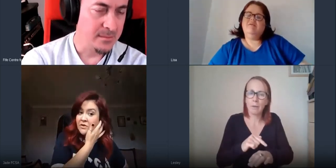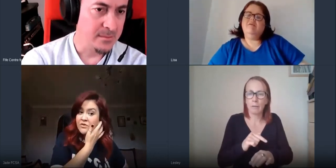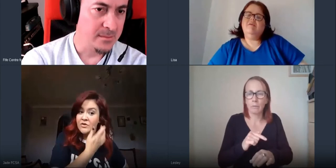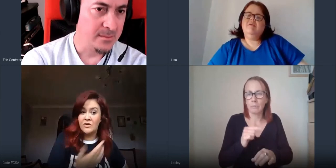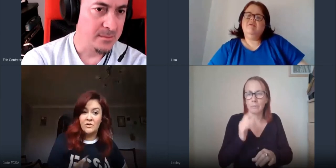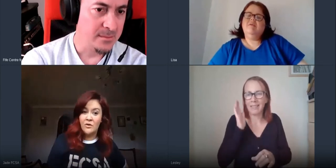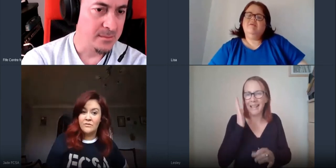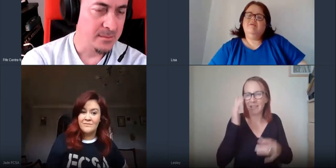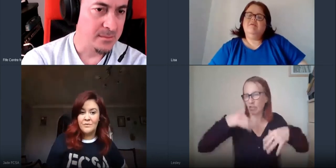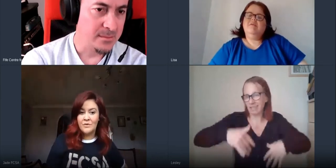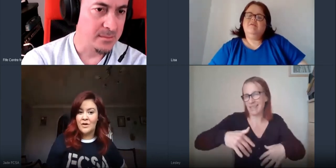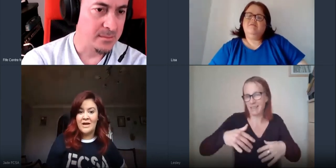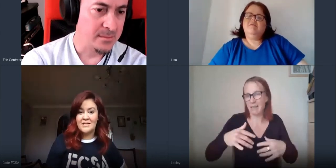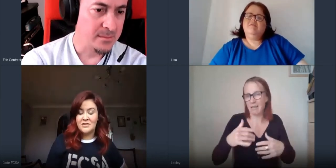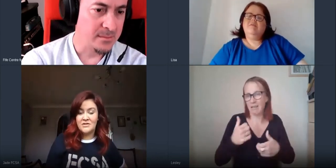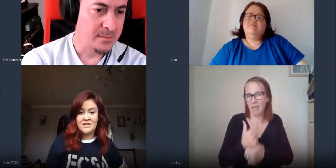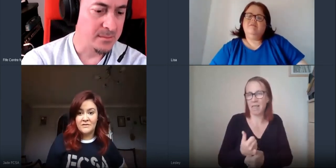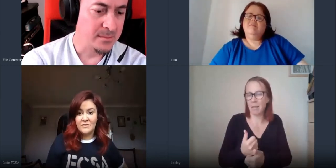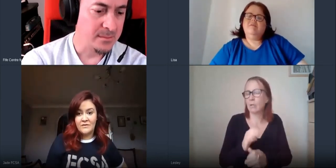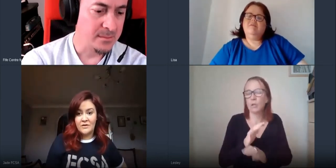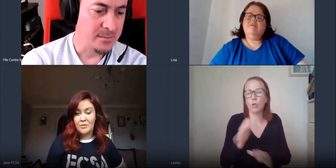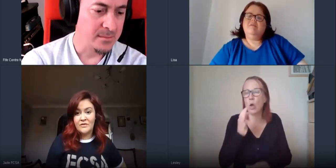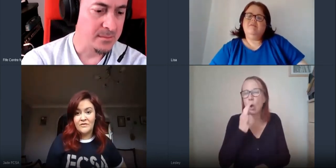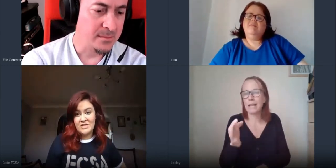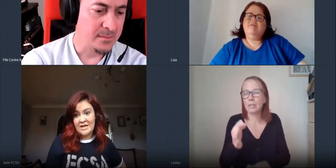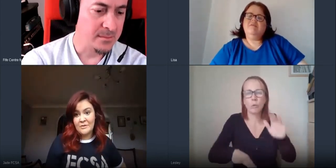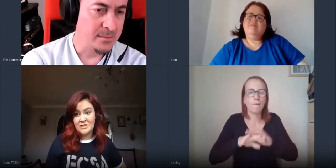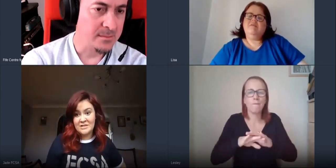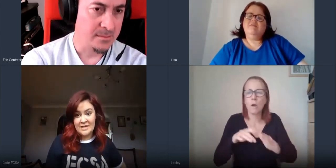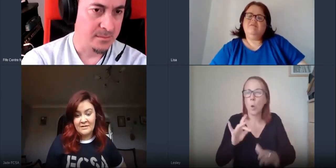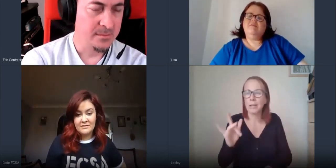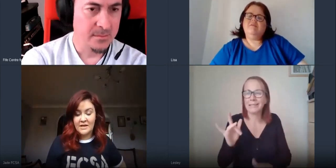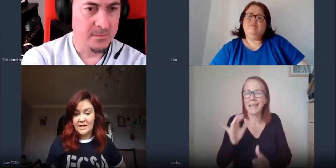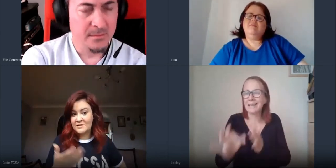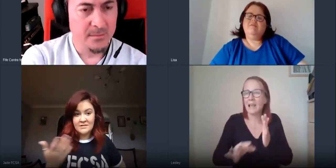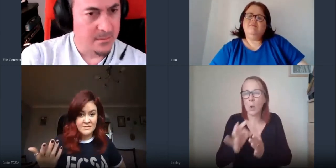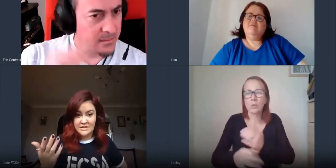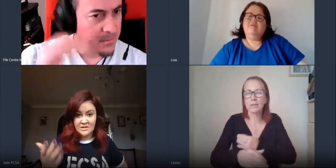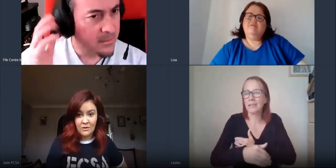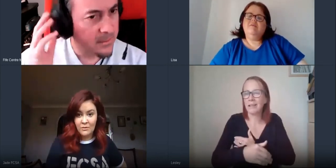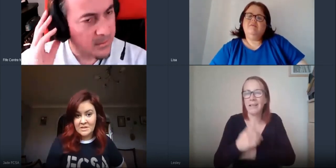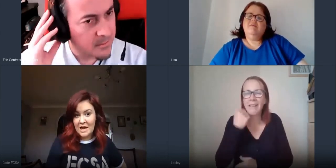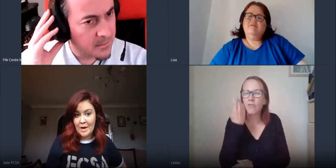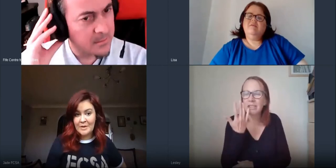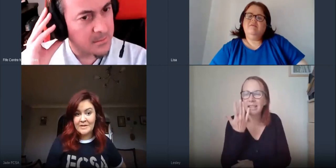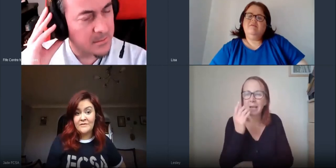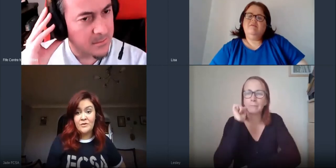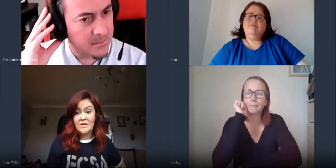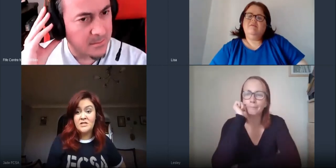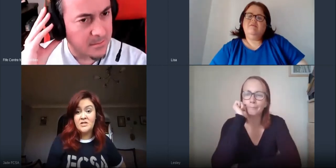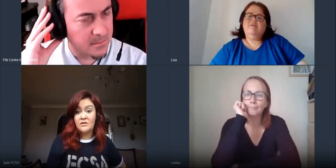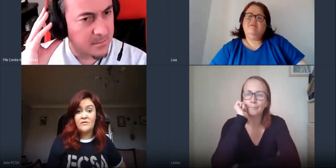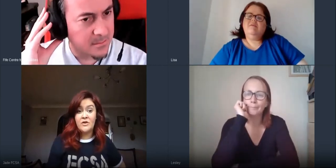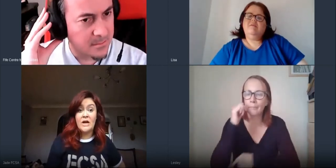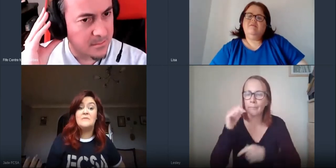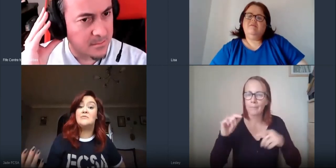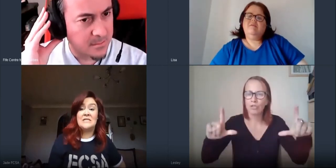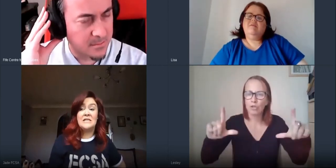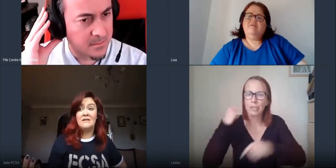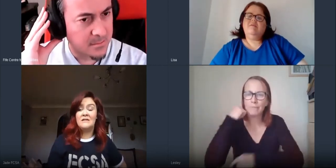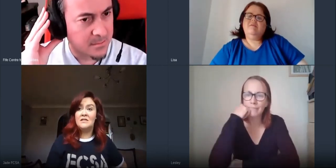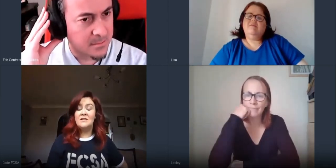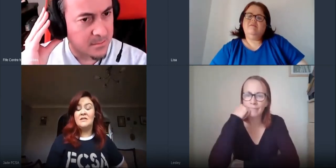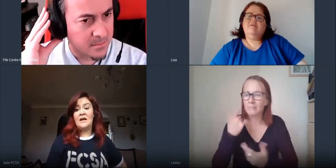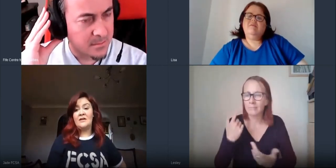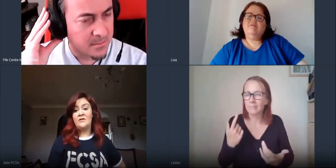you're not we're not going to ask you to sit in front of a computer for 10 hours a day like it's that's not what's going to happen if you need to if your house is busy